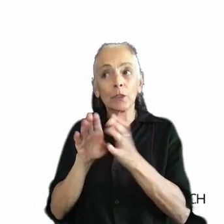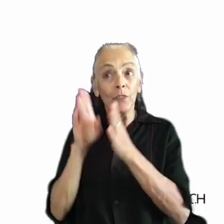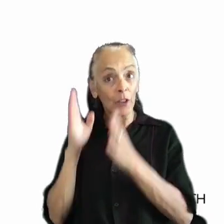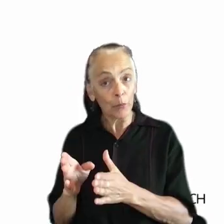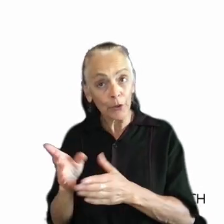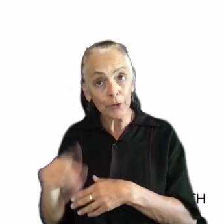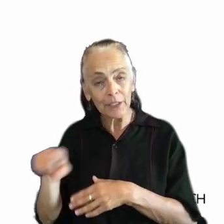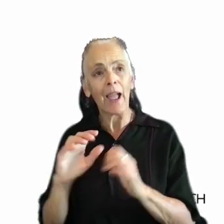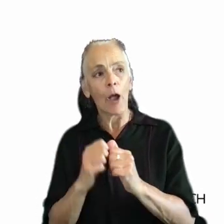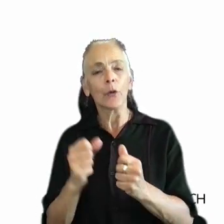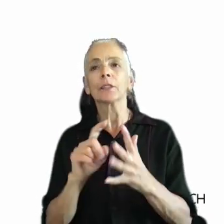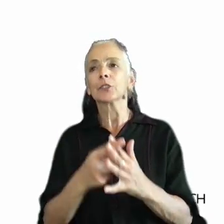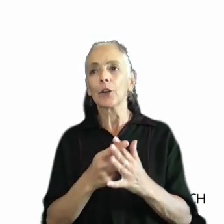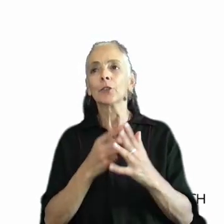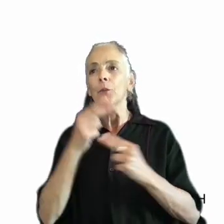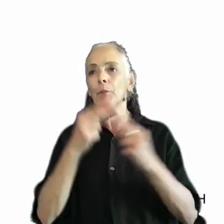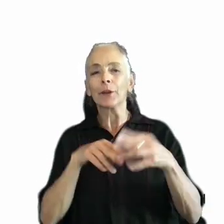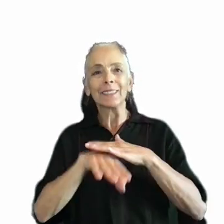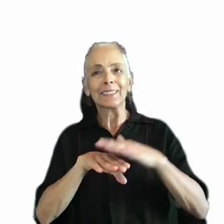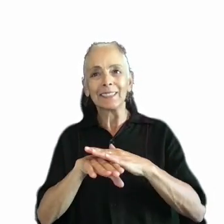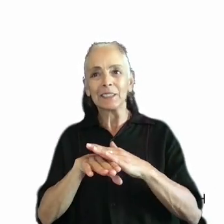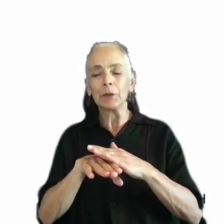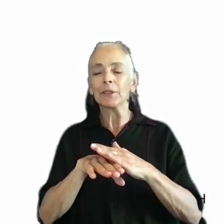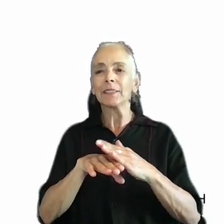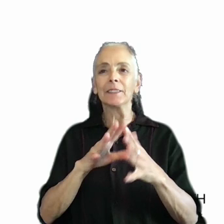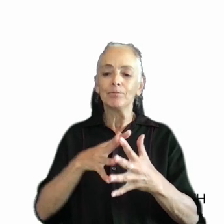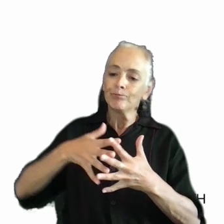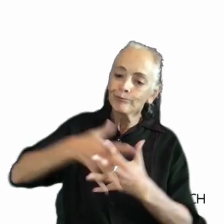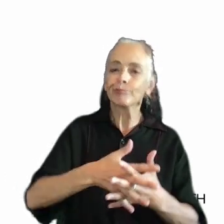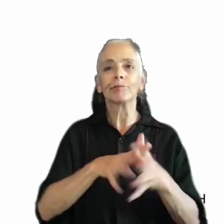they can start to build accessibility into the development of their game.